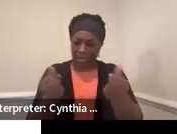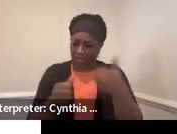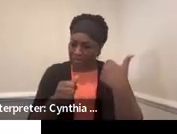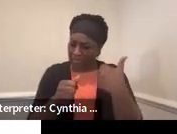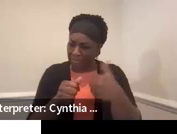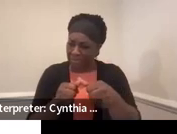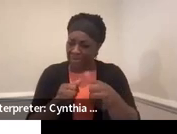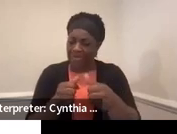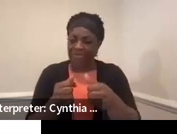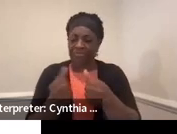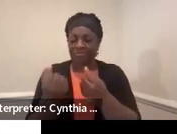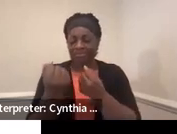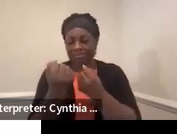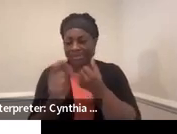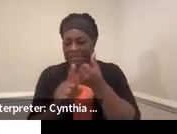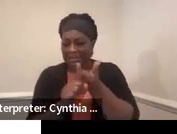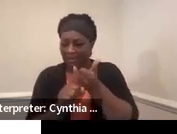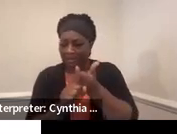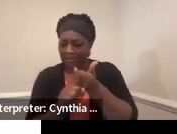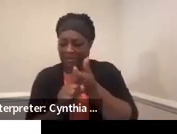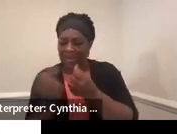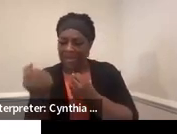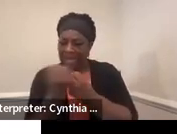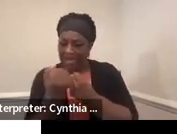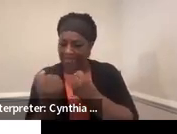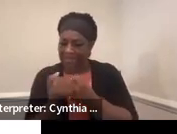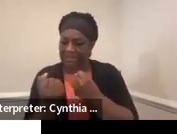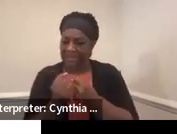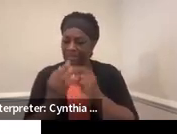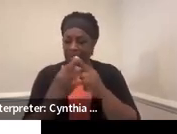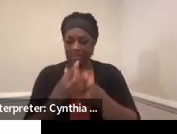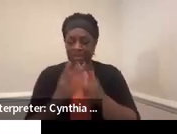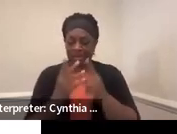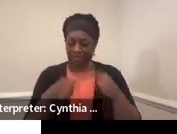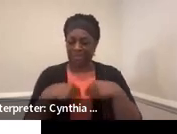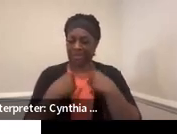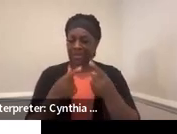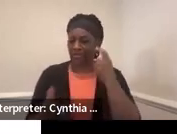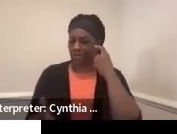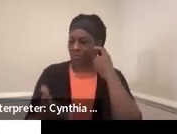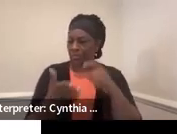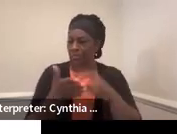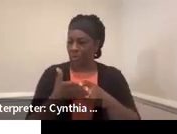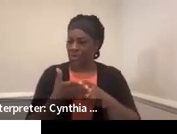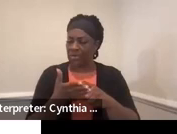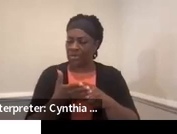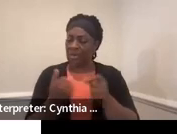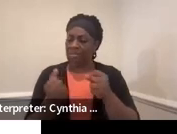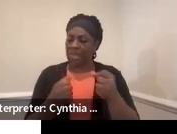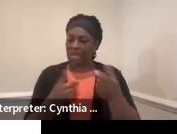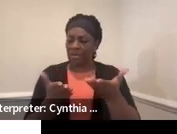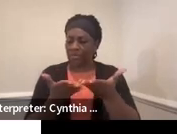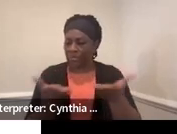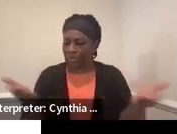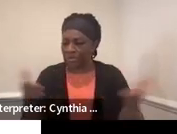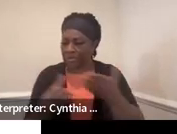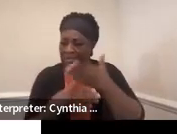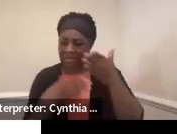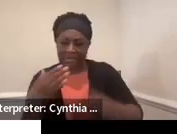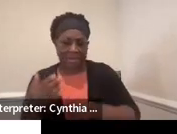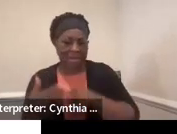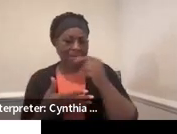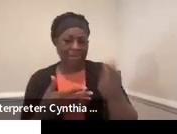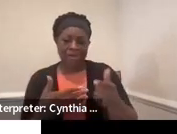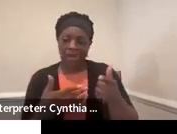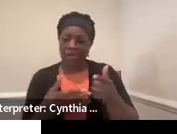Promoting self-advocacy. That's really what we've been talking about since the beginning. And you'll notice that many of the resources at the end that I'm not going to spend a